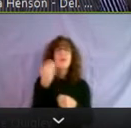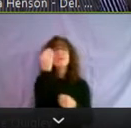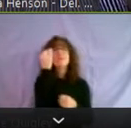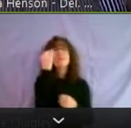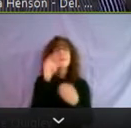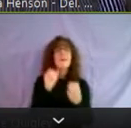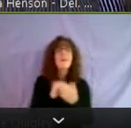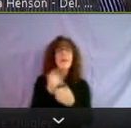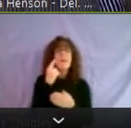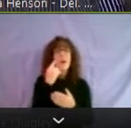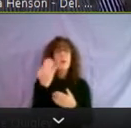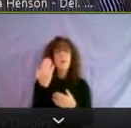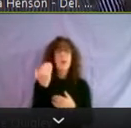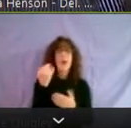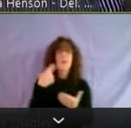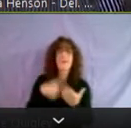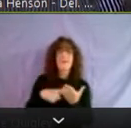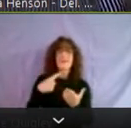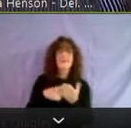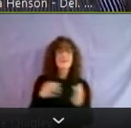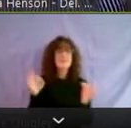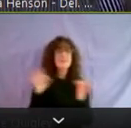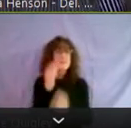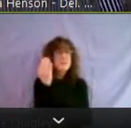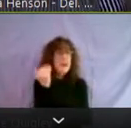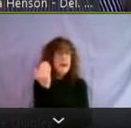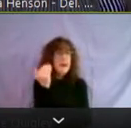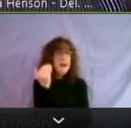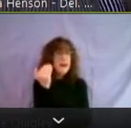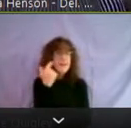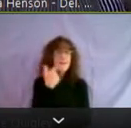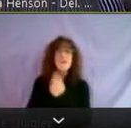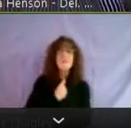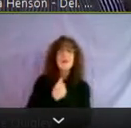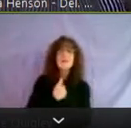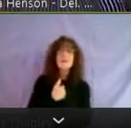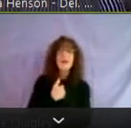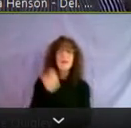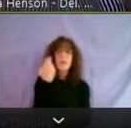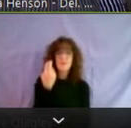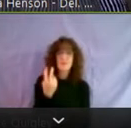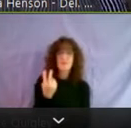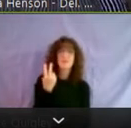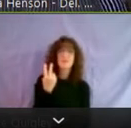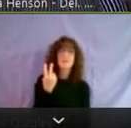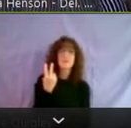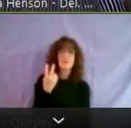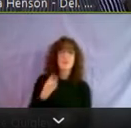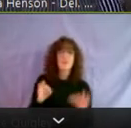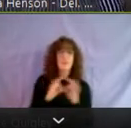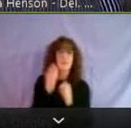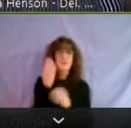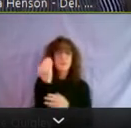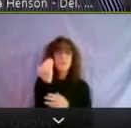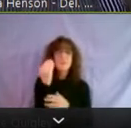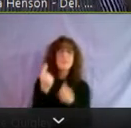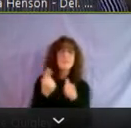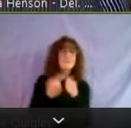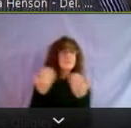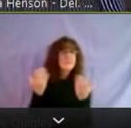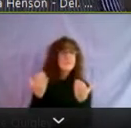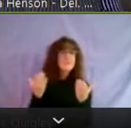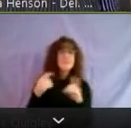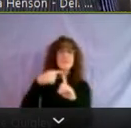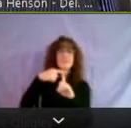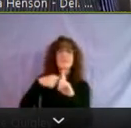this, I thought, why is this discussion so important? And for me, there were really two reasons why it's so important. And the first one is